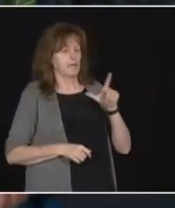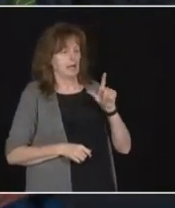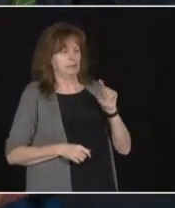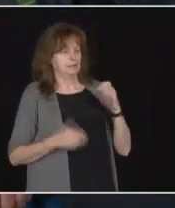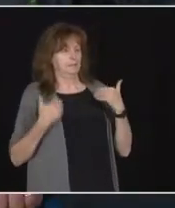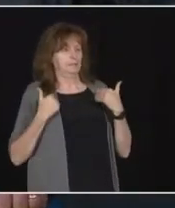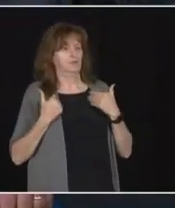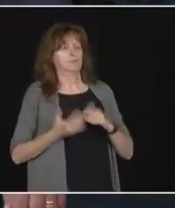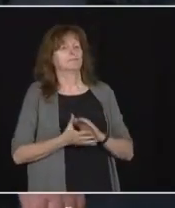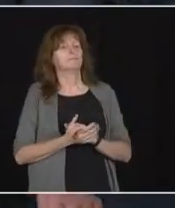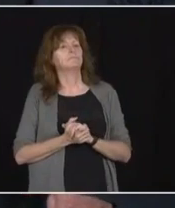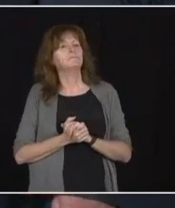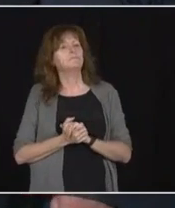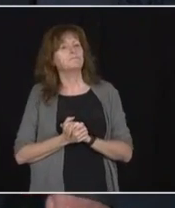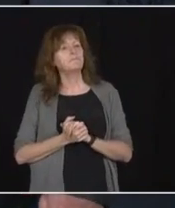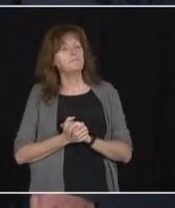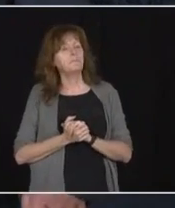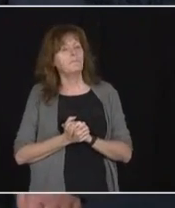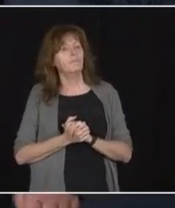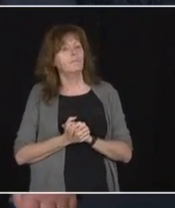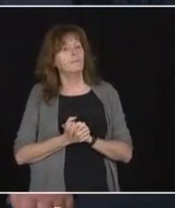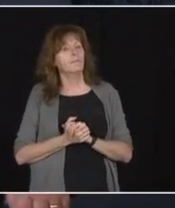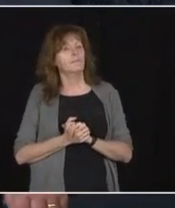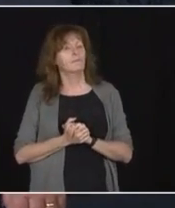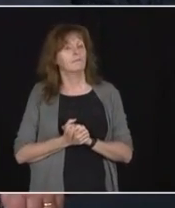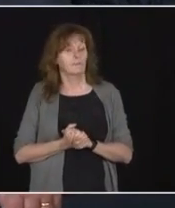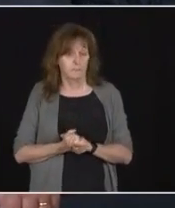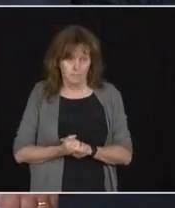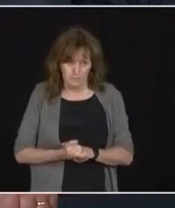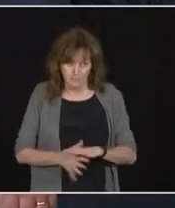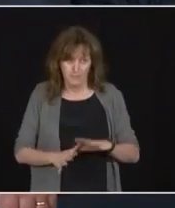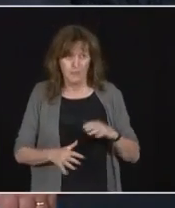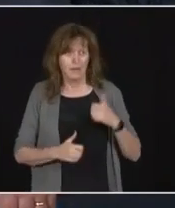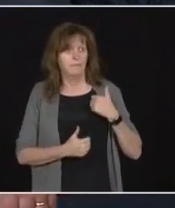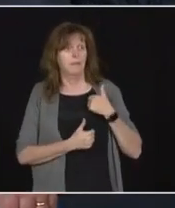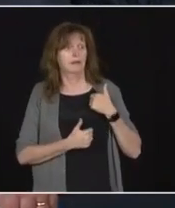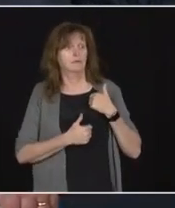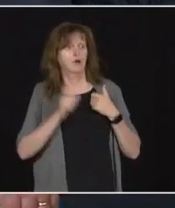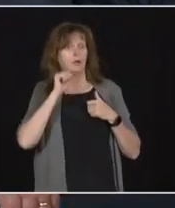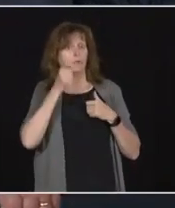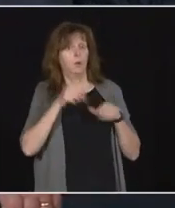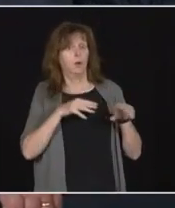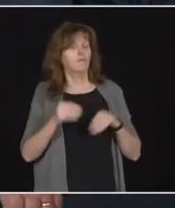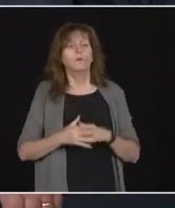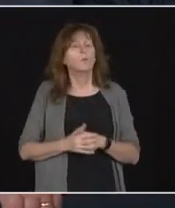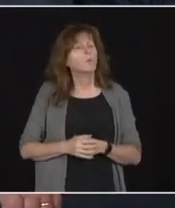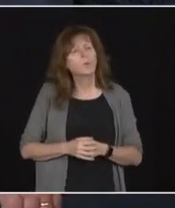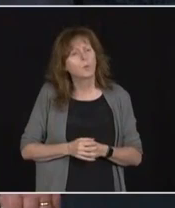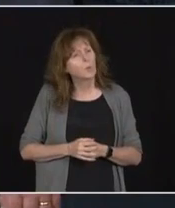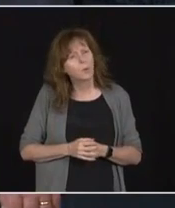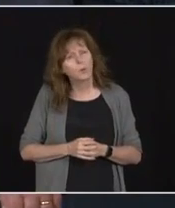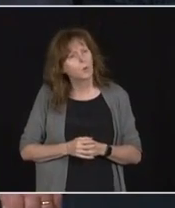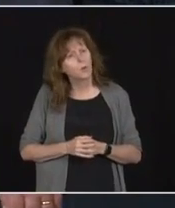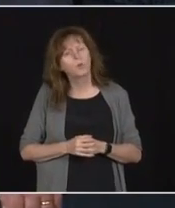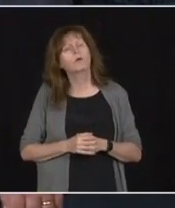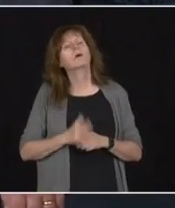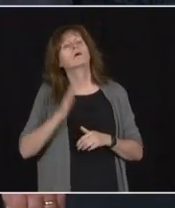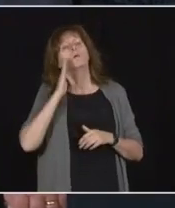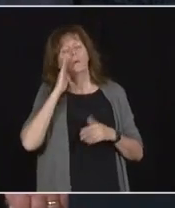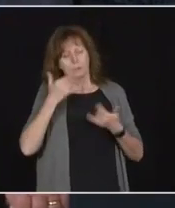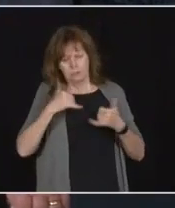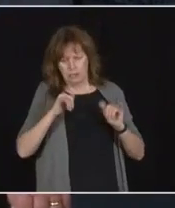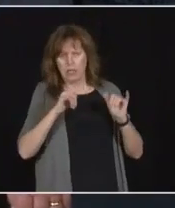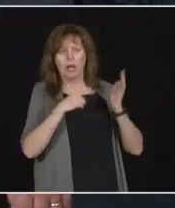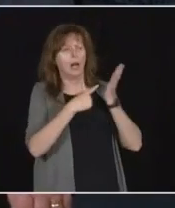Thank you. So clearly, the military is not leading leaving the homes tomorrow. This is something that is ongoing in discussion, and